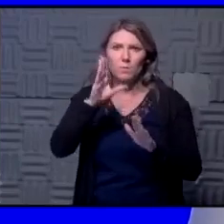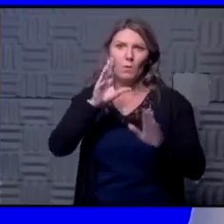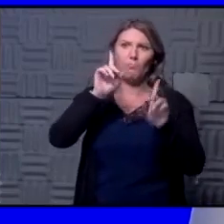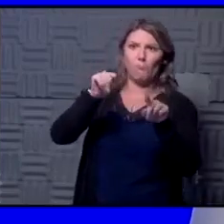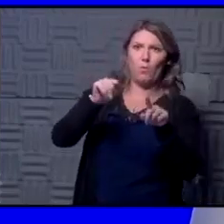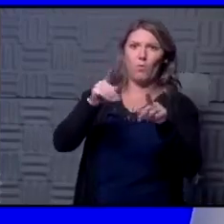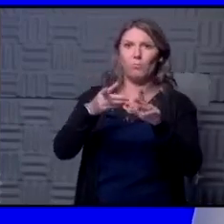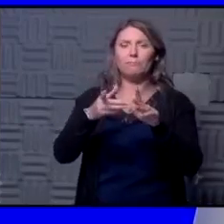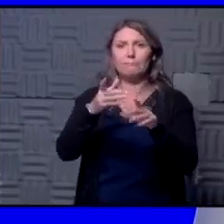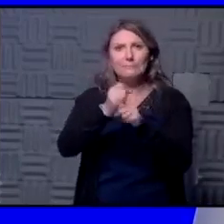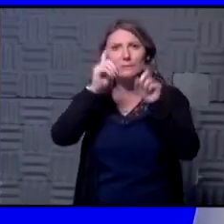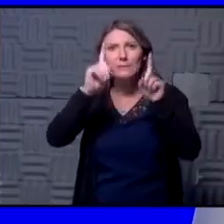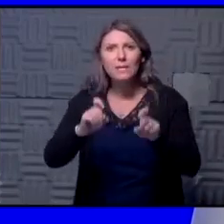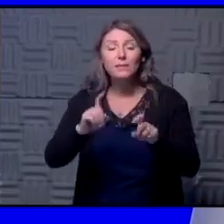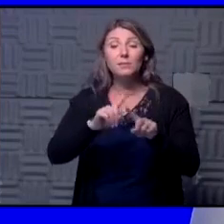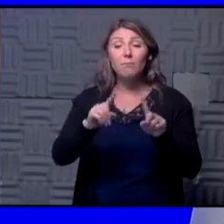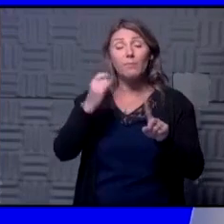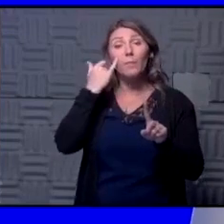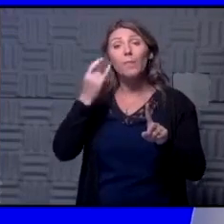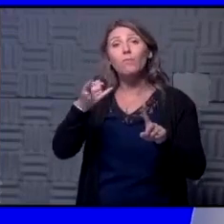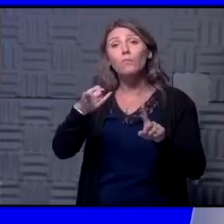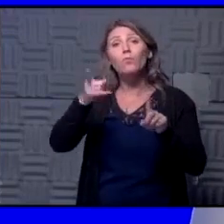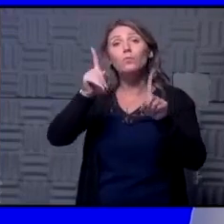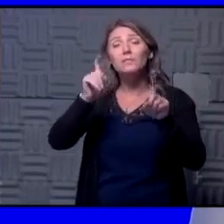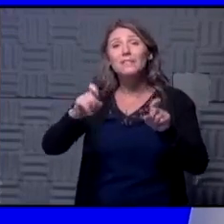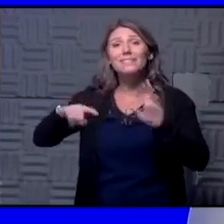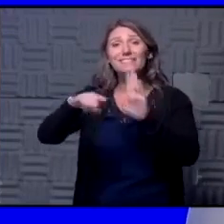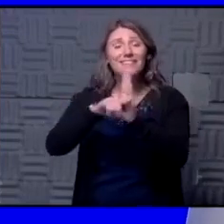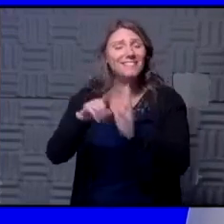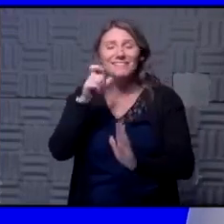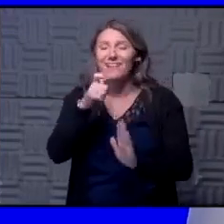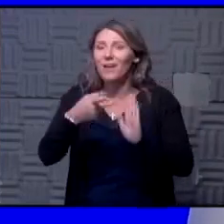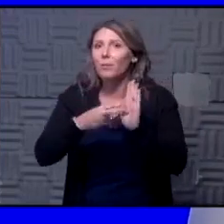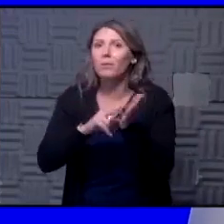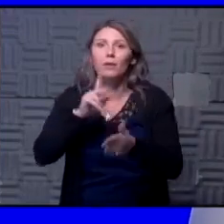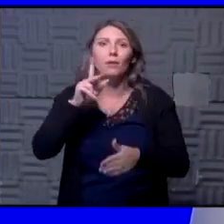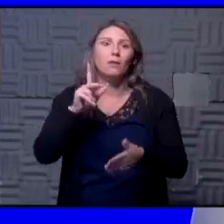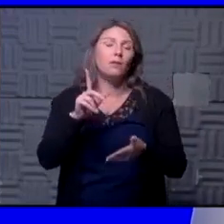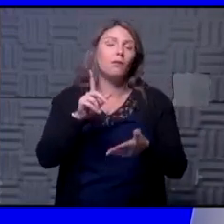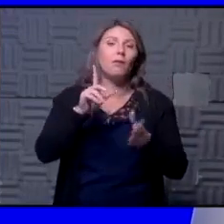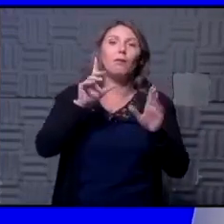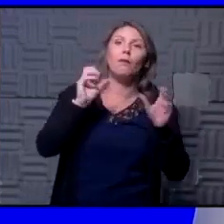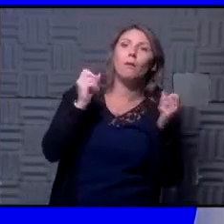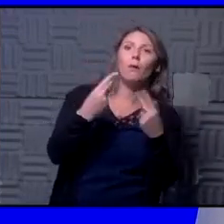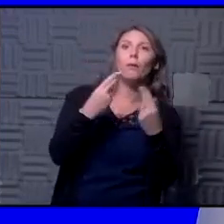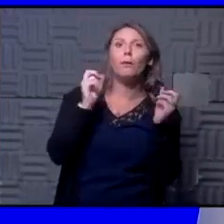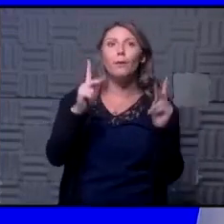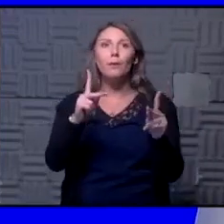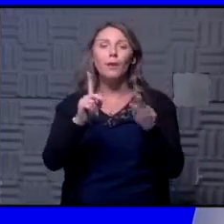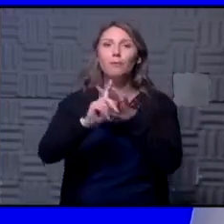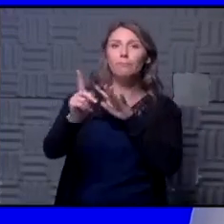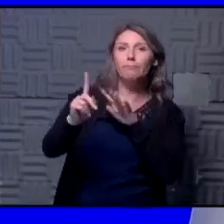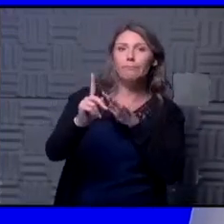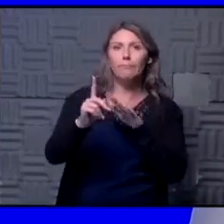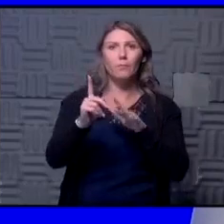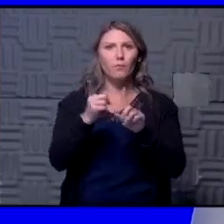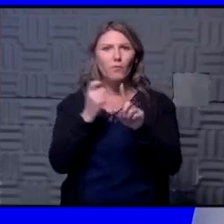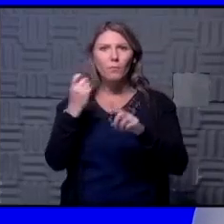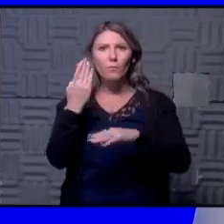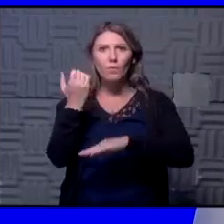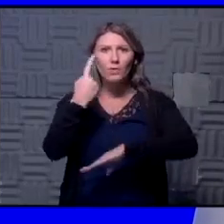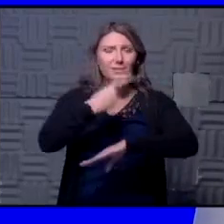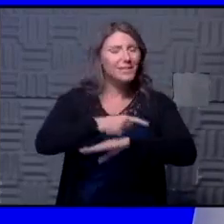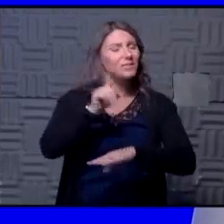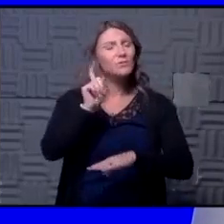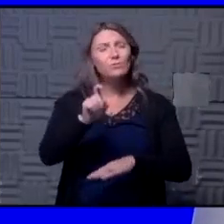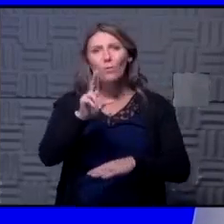but even if you test negative that does not get you out of the 14-day quarantine so that's important to understand and even any